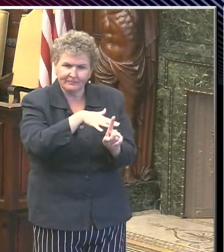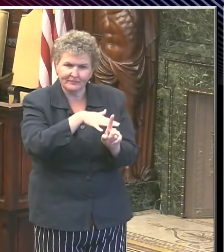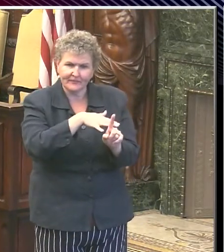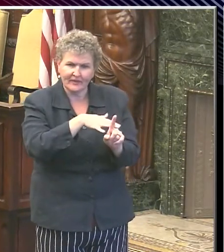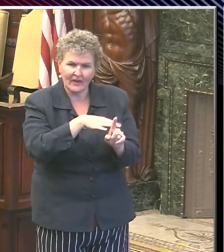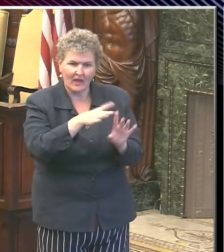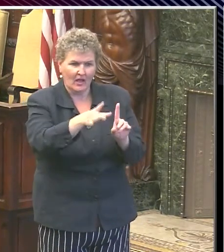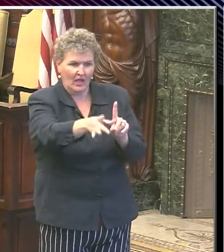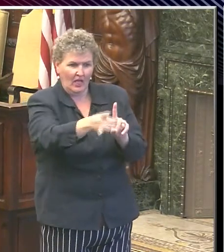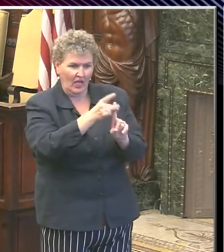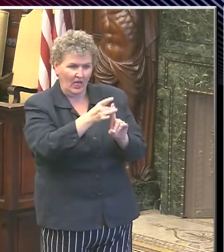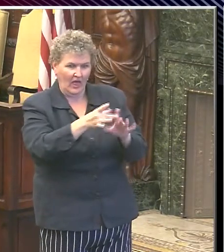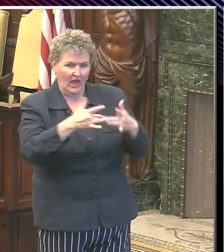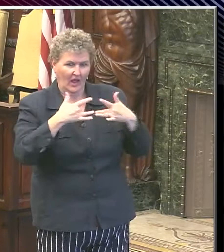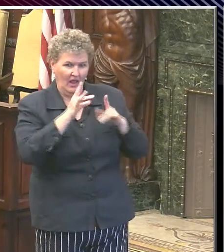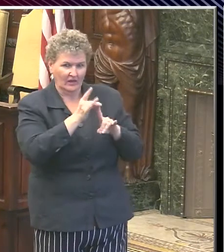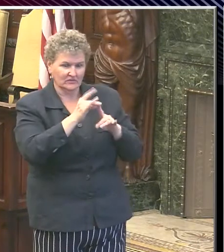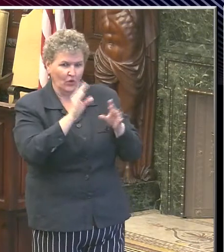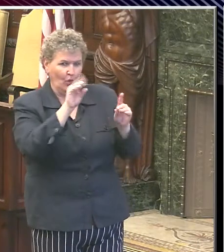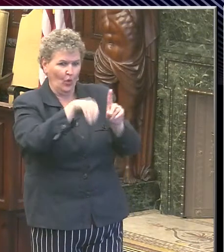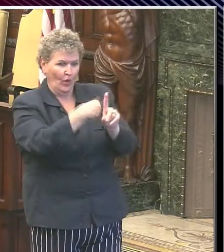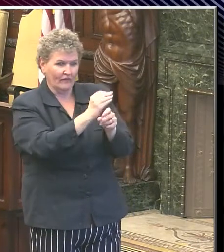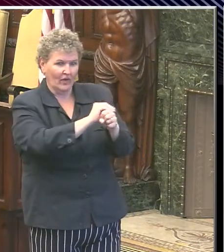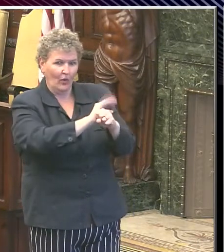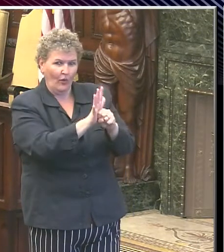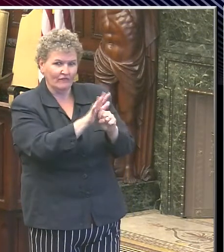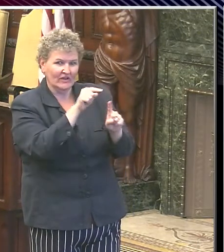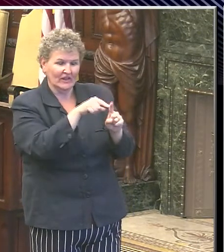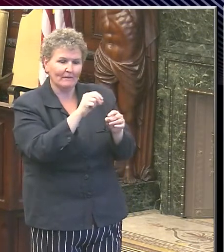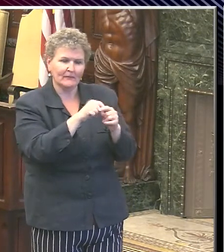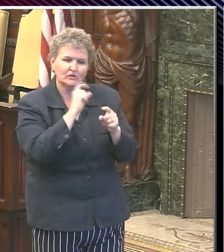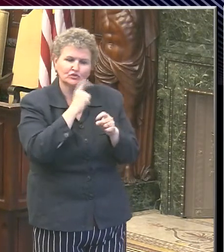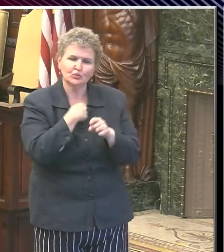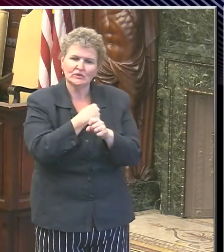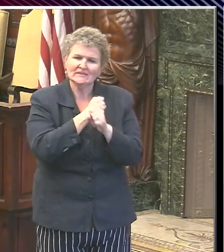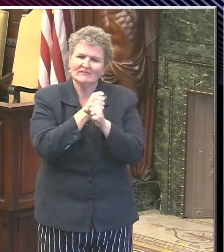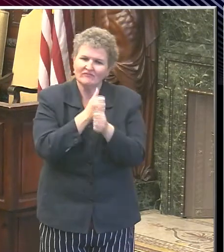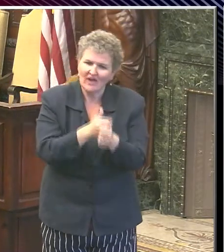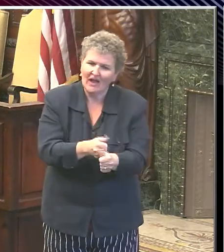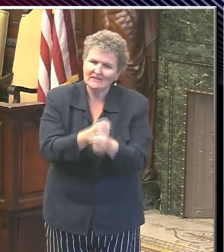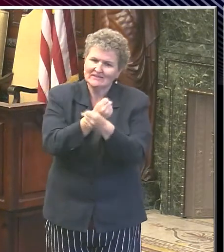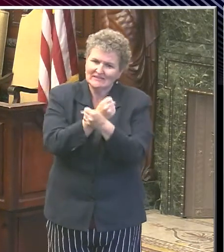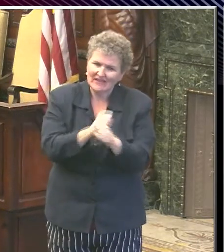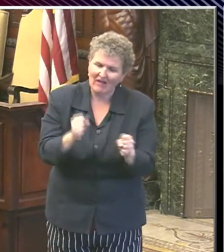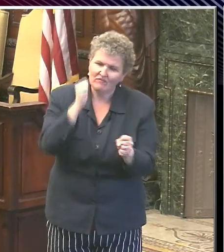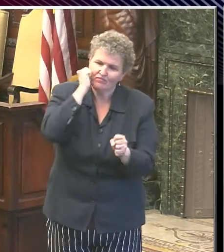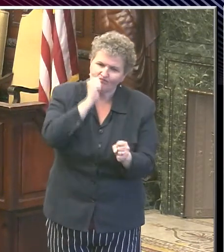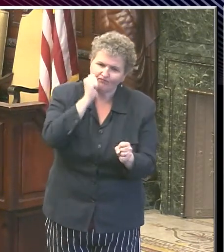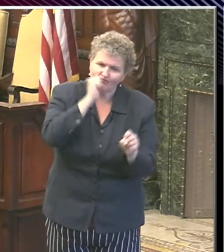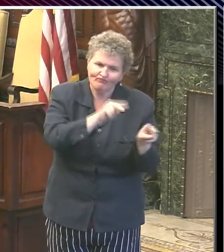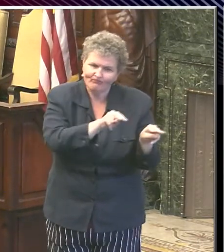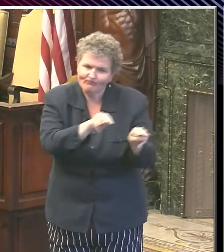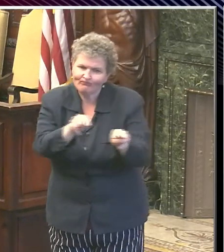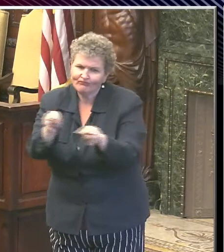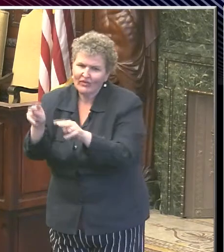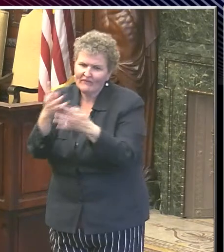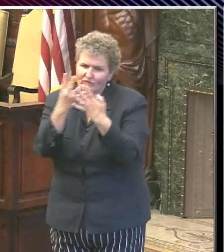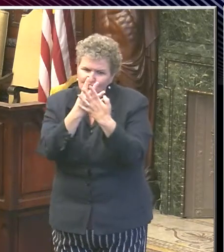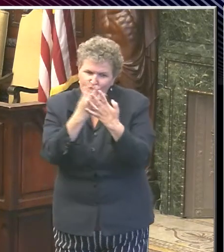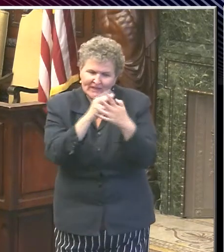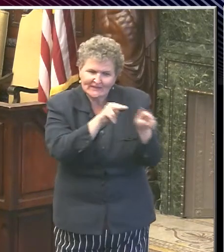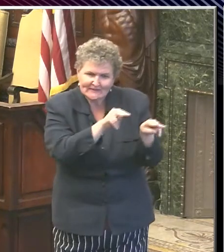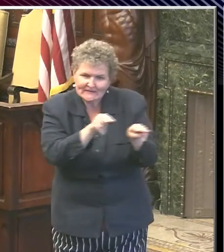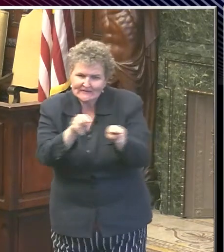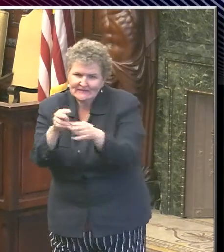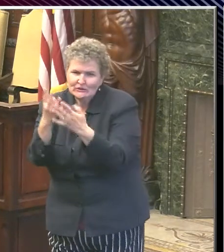It's the everyday health and safety procedures. It is having a particular screening process or